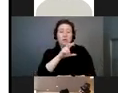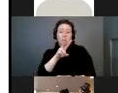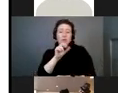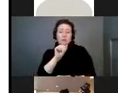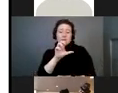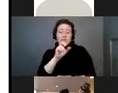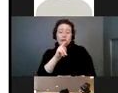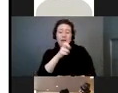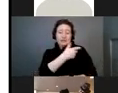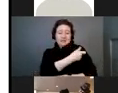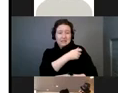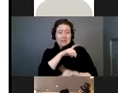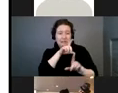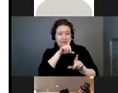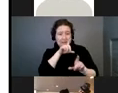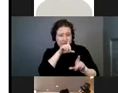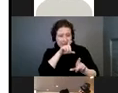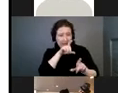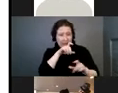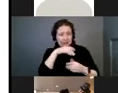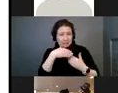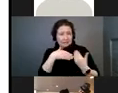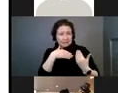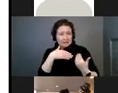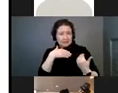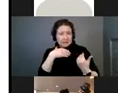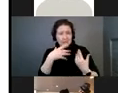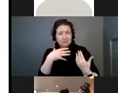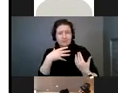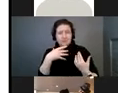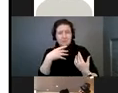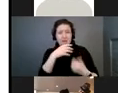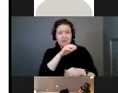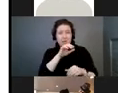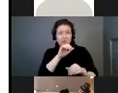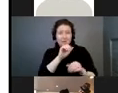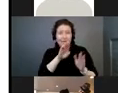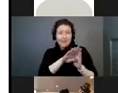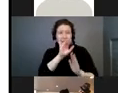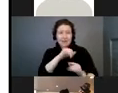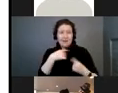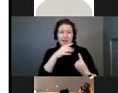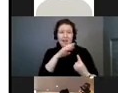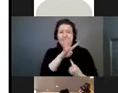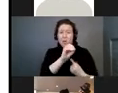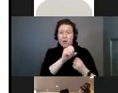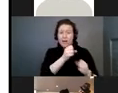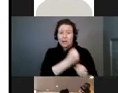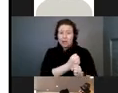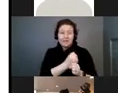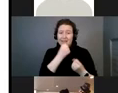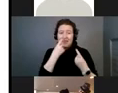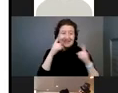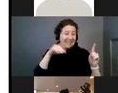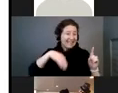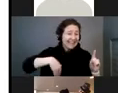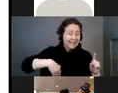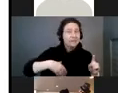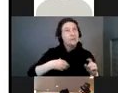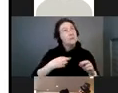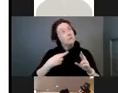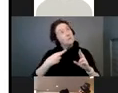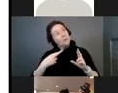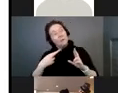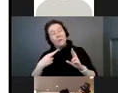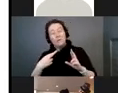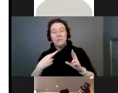They've been working on a vaccine for congenital CMV for 40 years. And we're not there yet. So, so we're actually hoping that that,